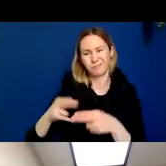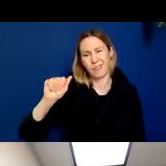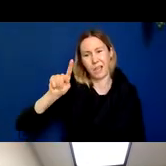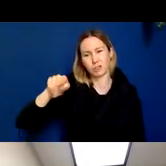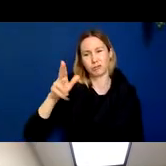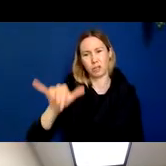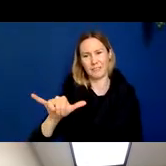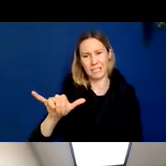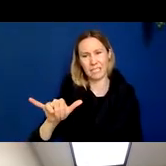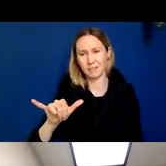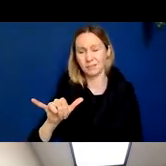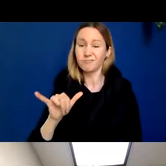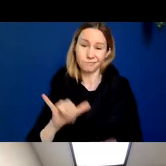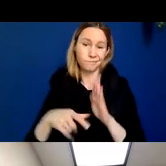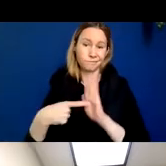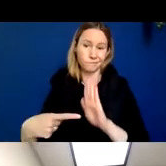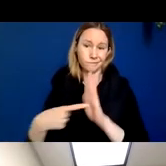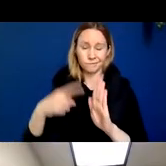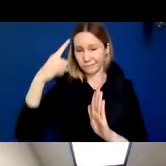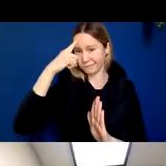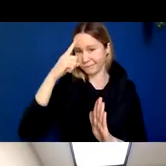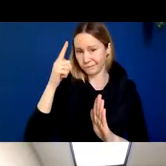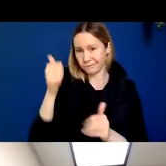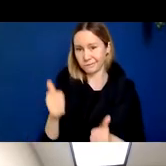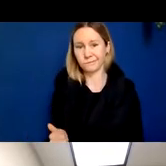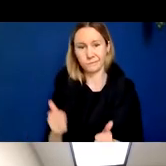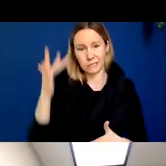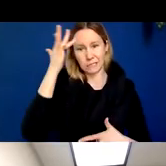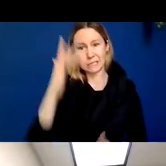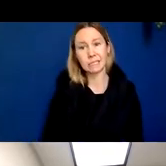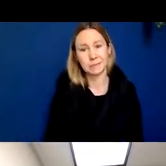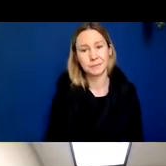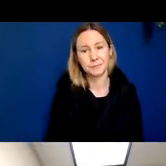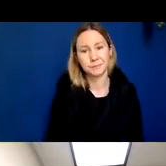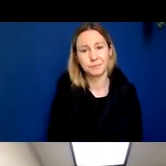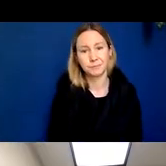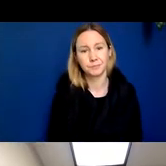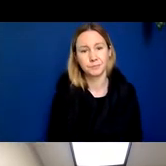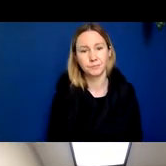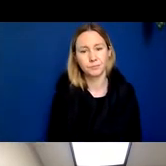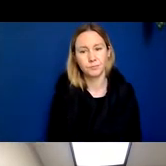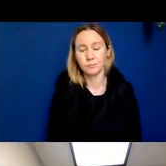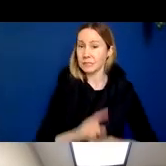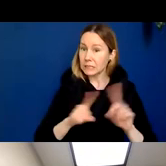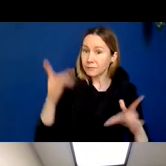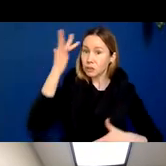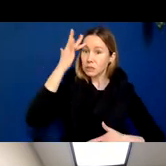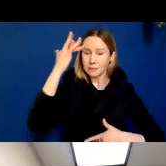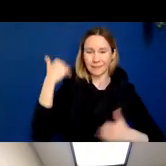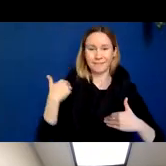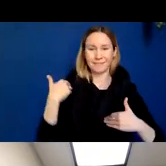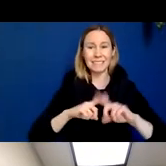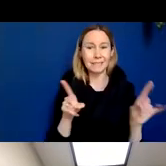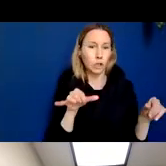indicative of a neurodegenerative disease. As I told you, different neurodegenerative diseases lead to different